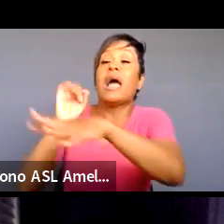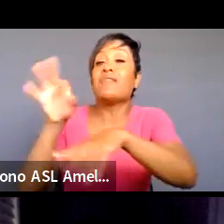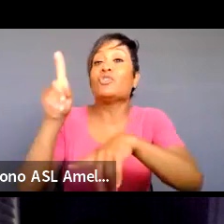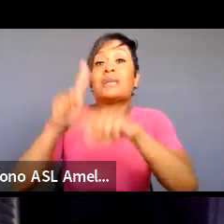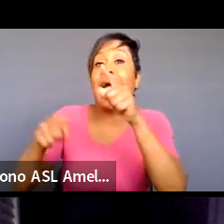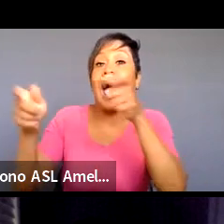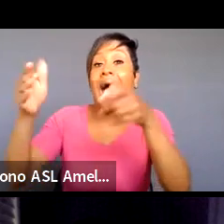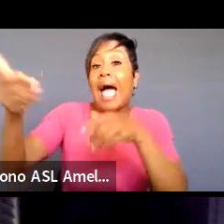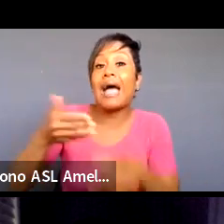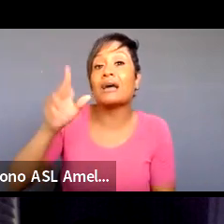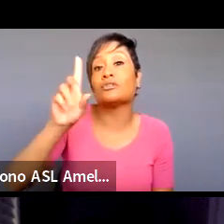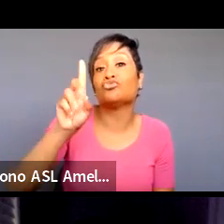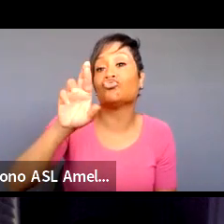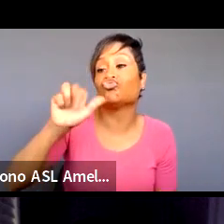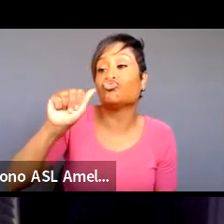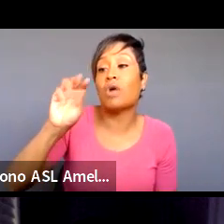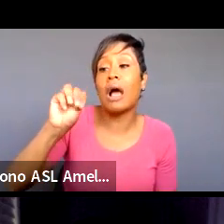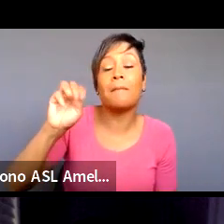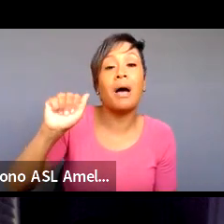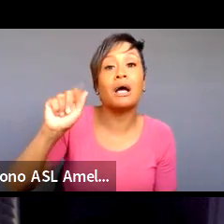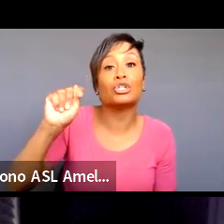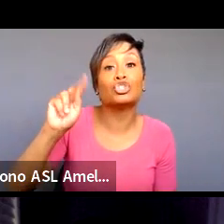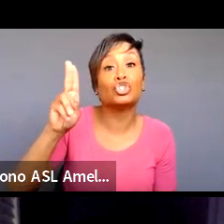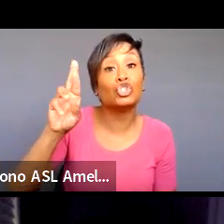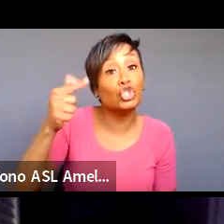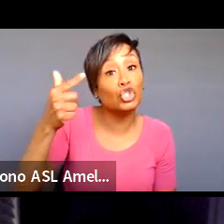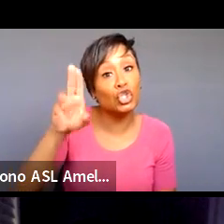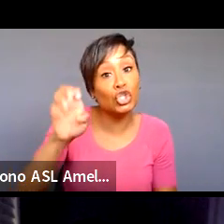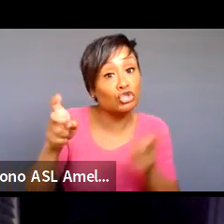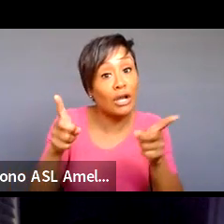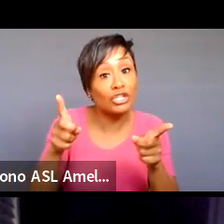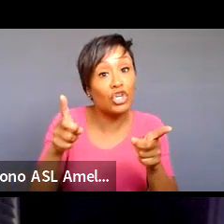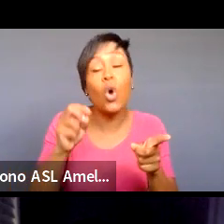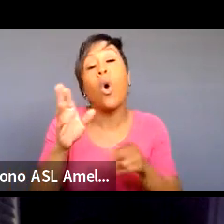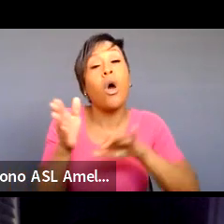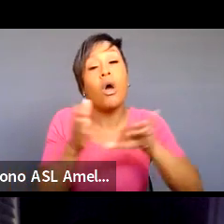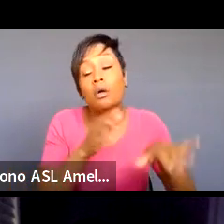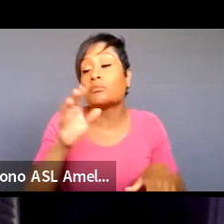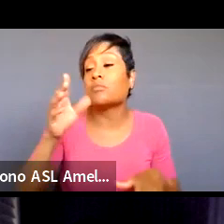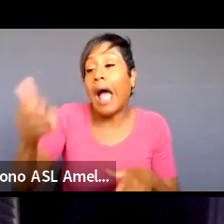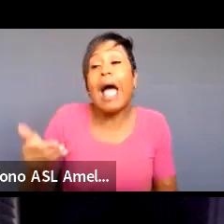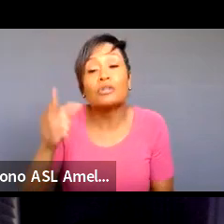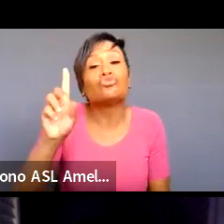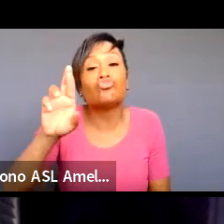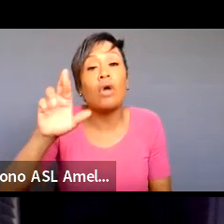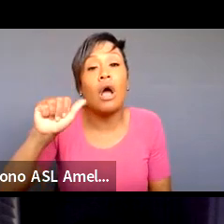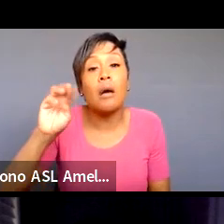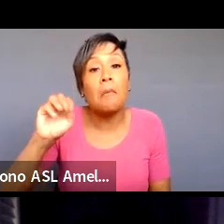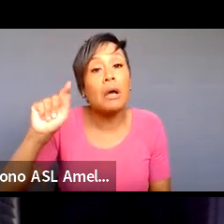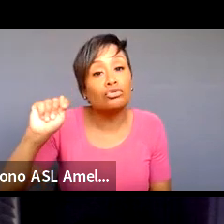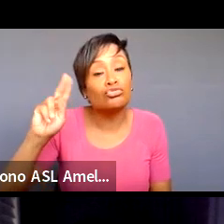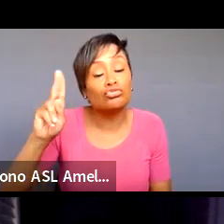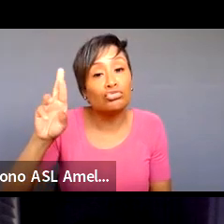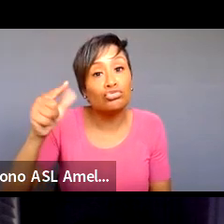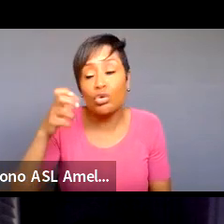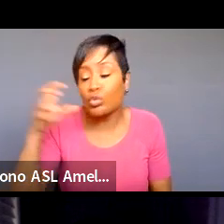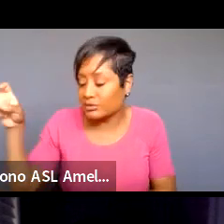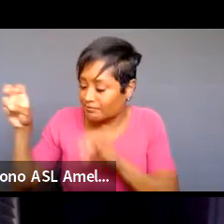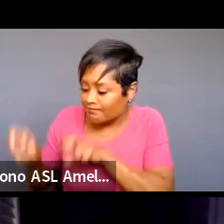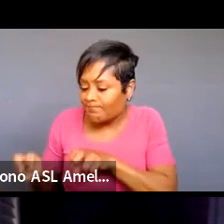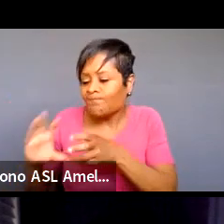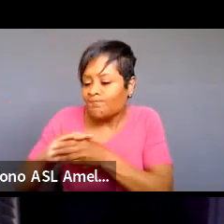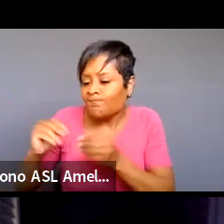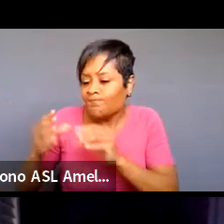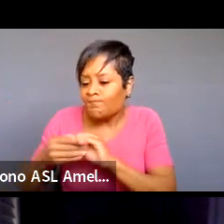director hire a dramaturg who can sit with you and sit with your piece um i just there's a playwright who does a lot of solo